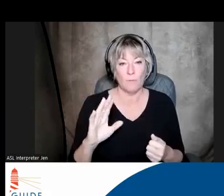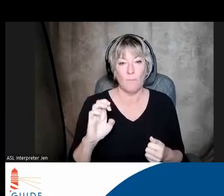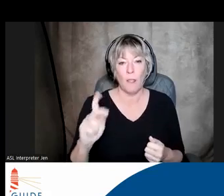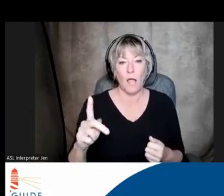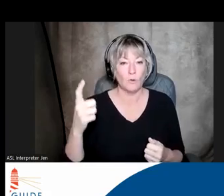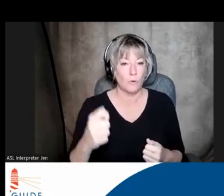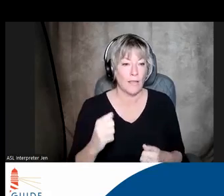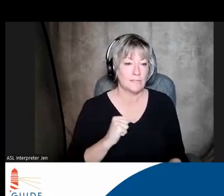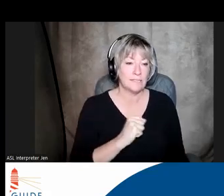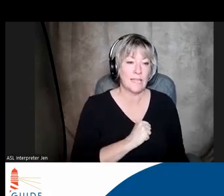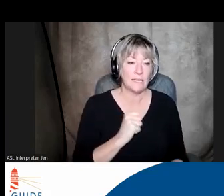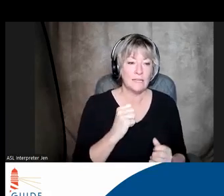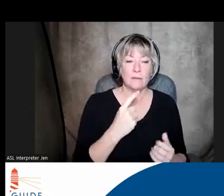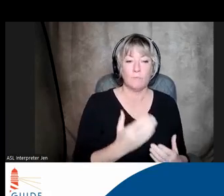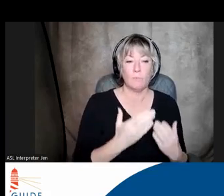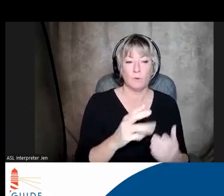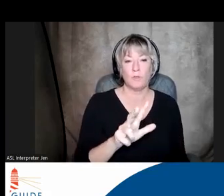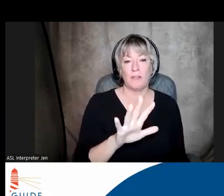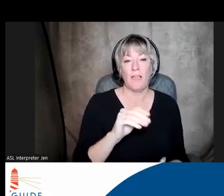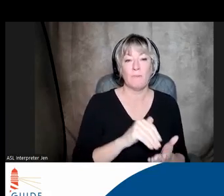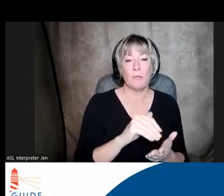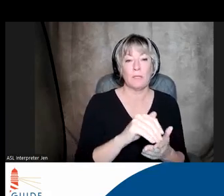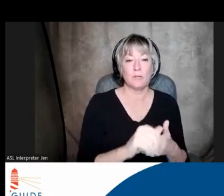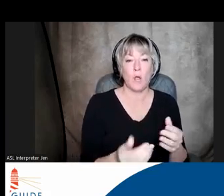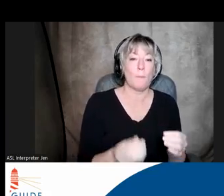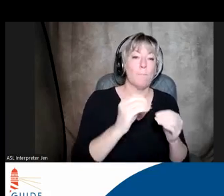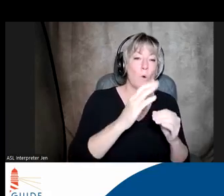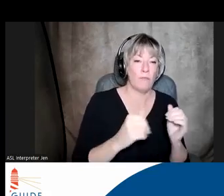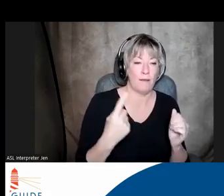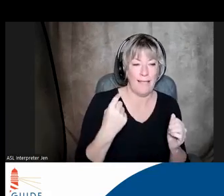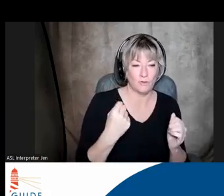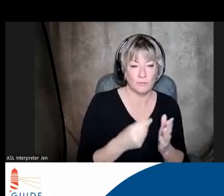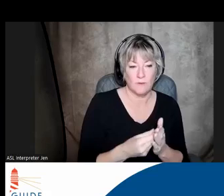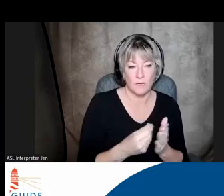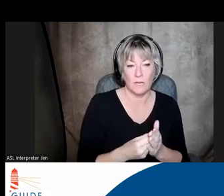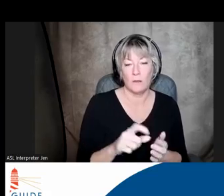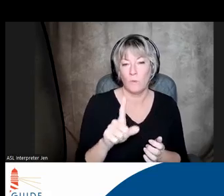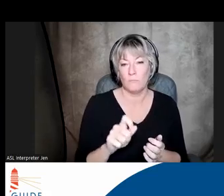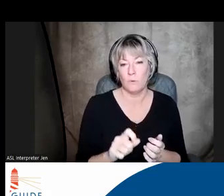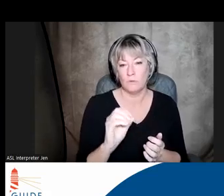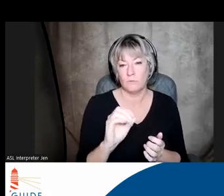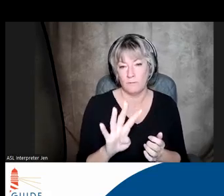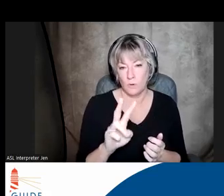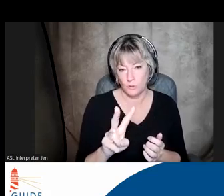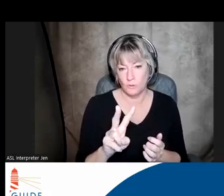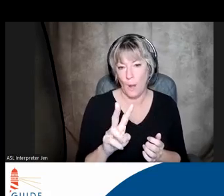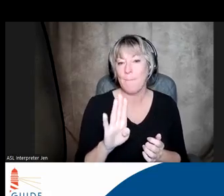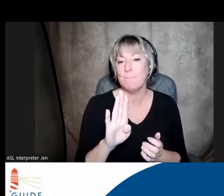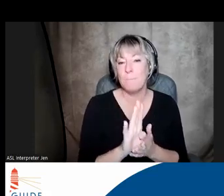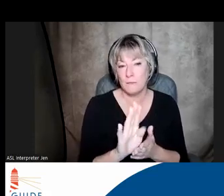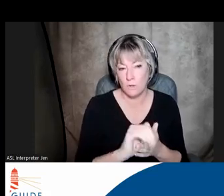Senate proposes a $35 million increase over last year's funding, which is $1.042 billion.